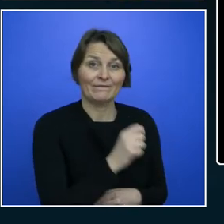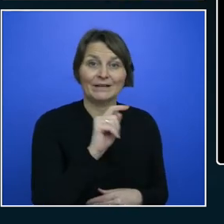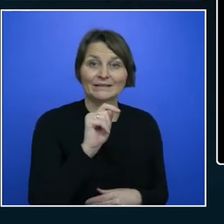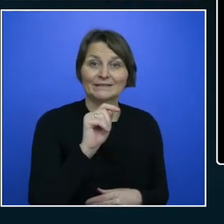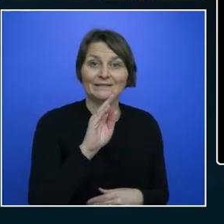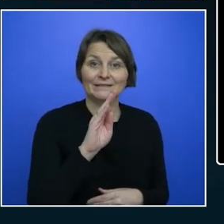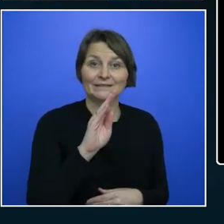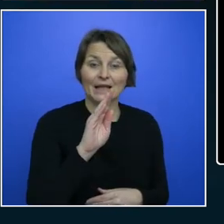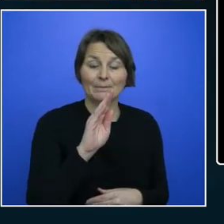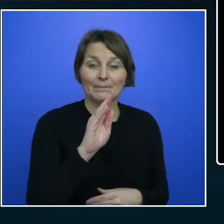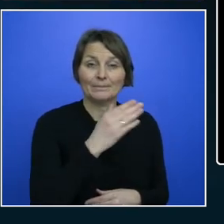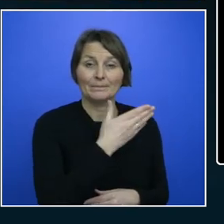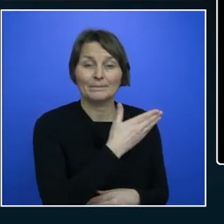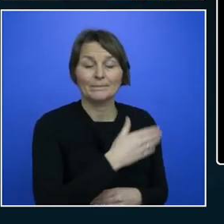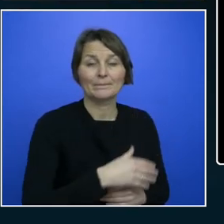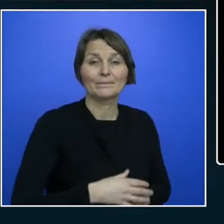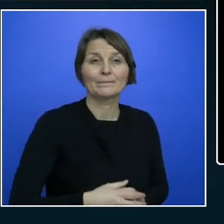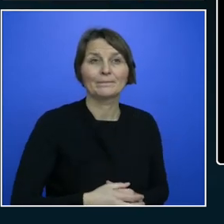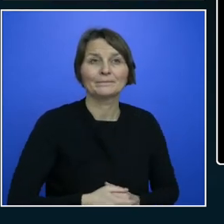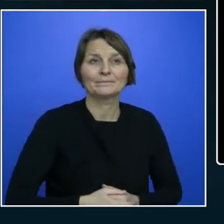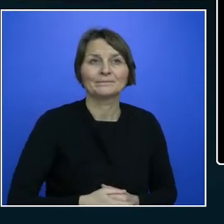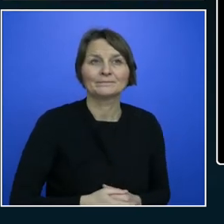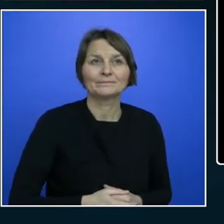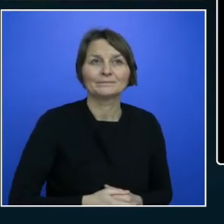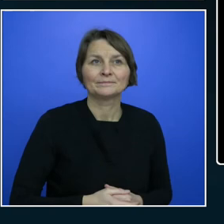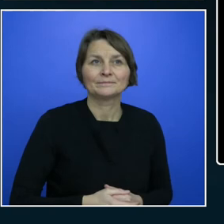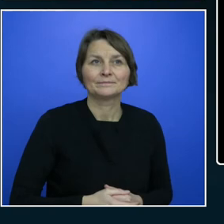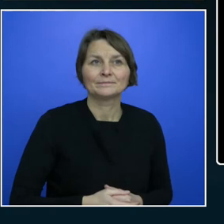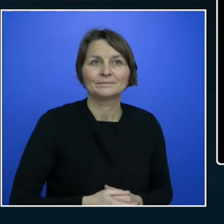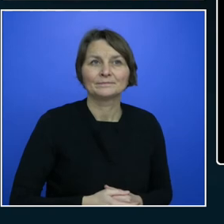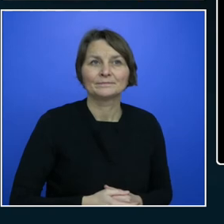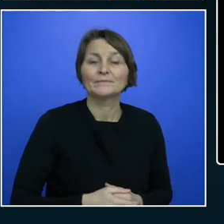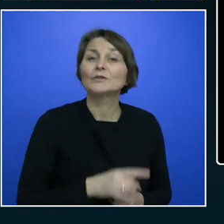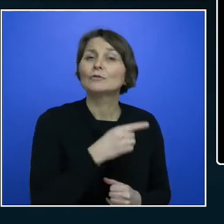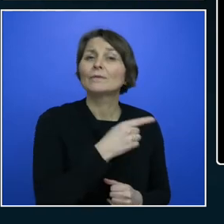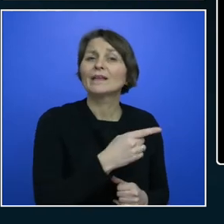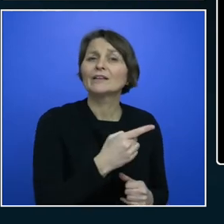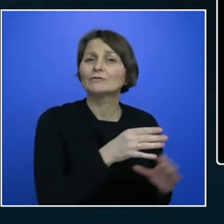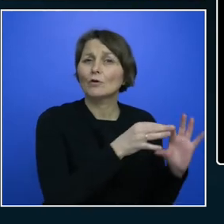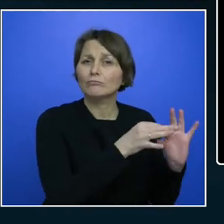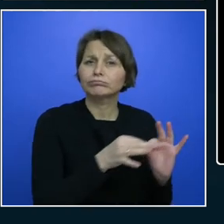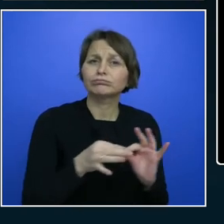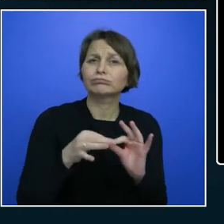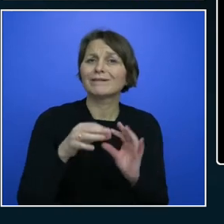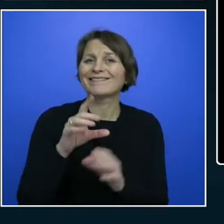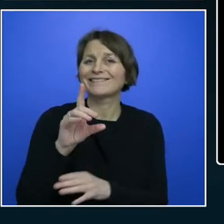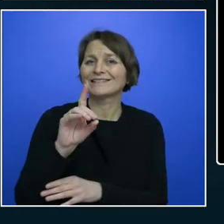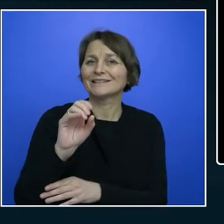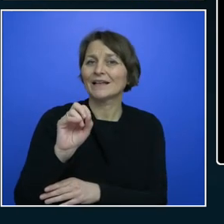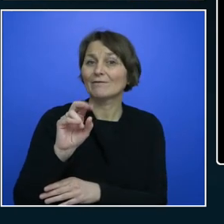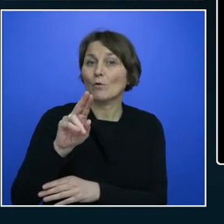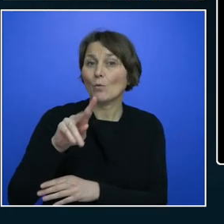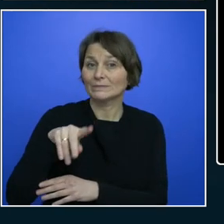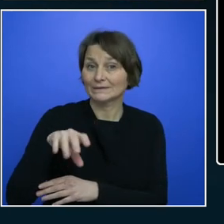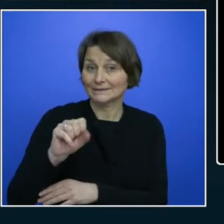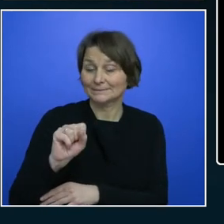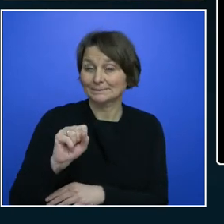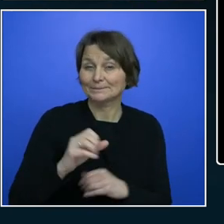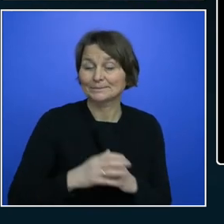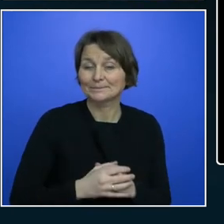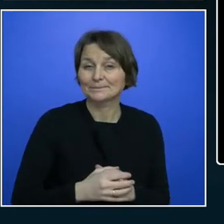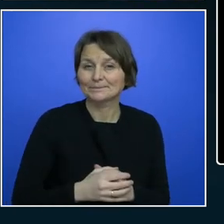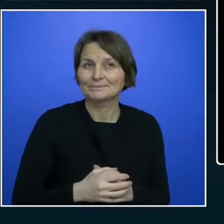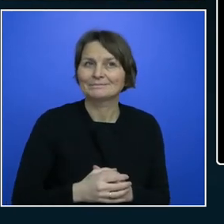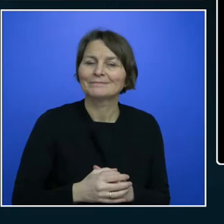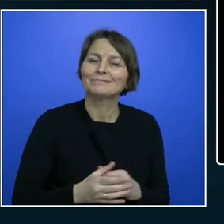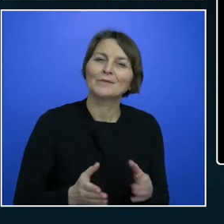It's your one-stop shop. But this library is also for DevOps. And now let's also go back into our